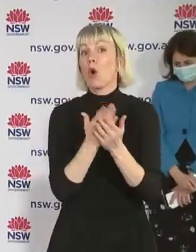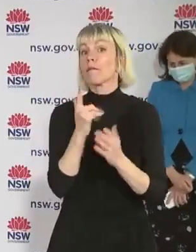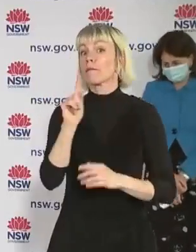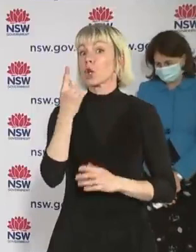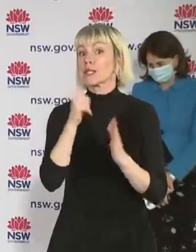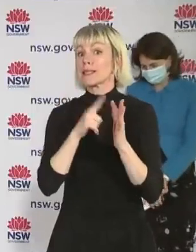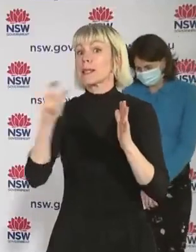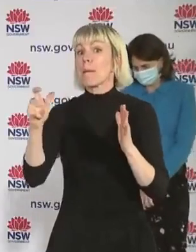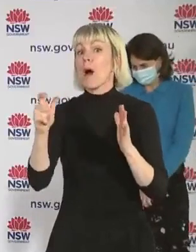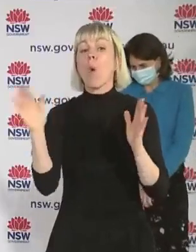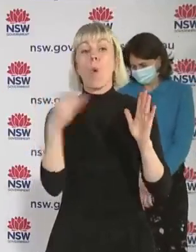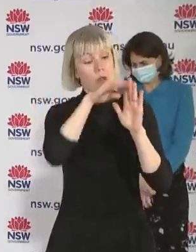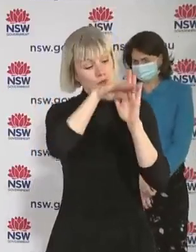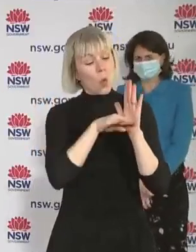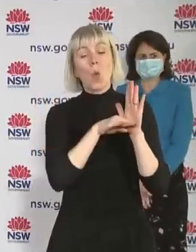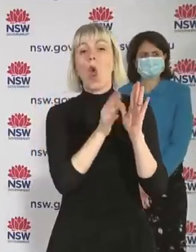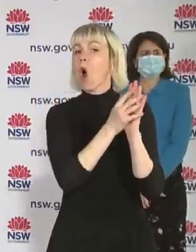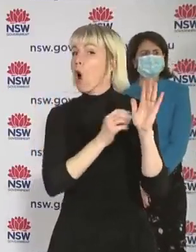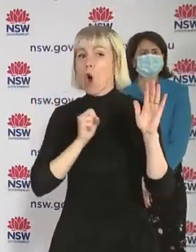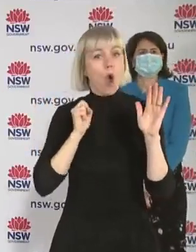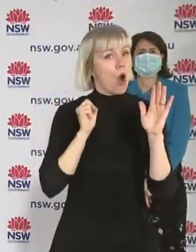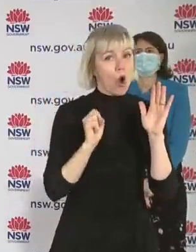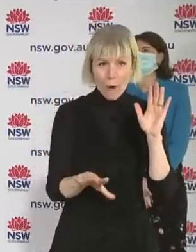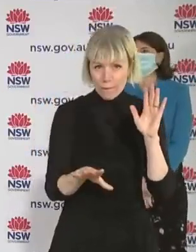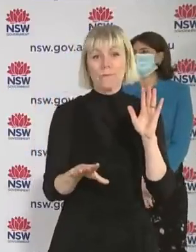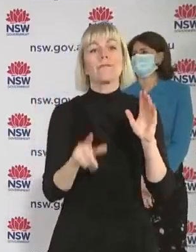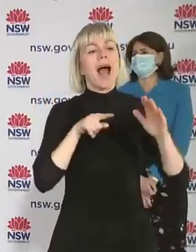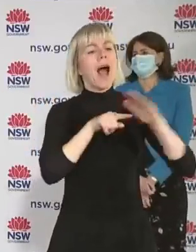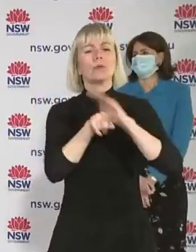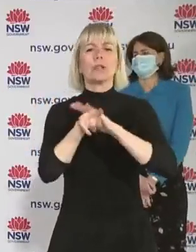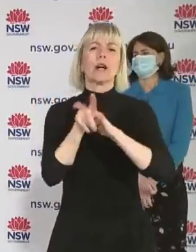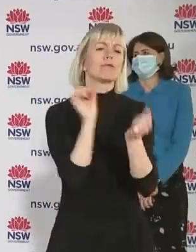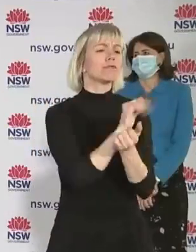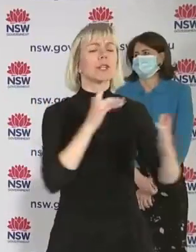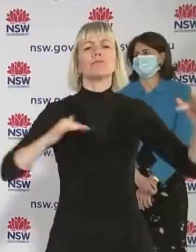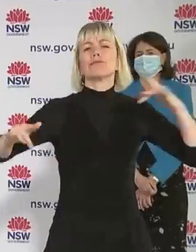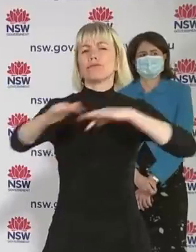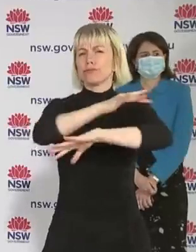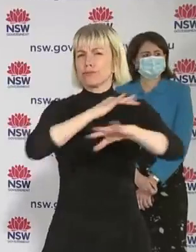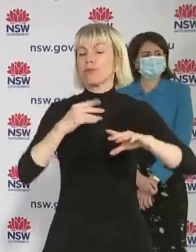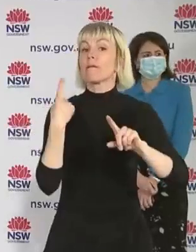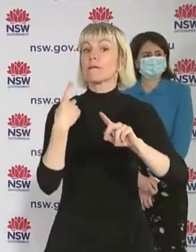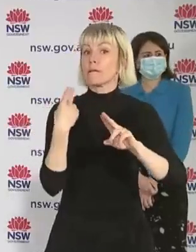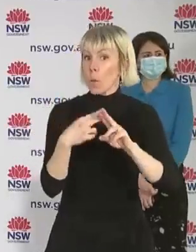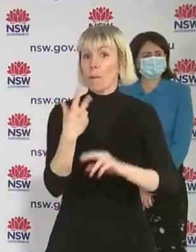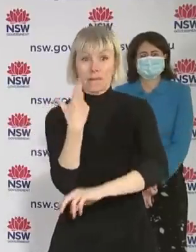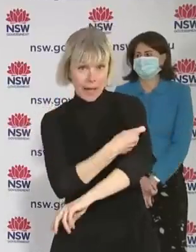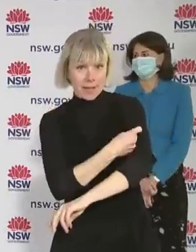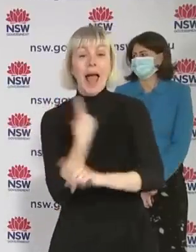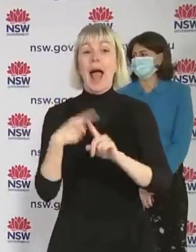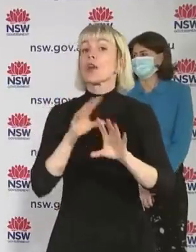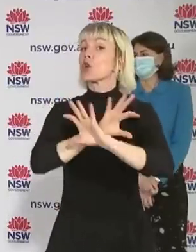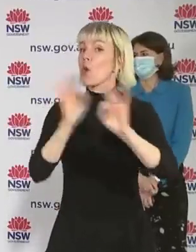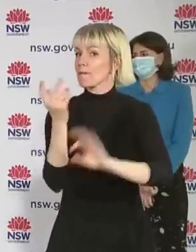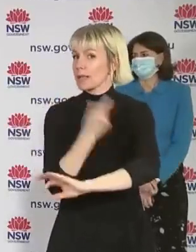restrictions and we apply a two-square metre rule across the board and allow a level of freedom for both vaccinated and unvaccinated. The message to the